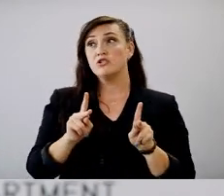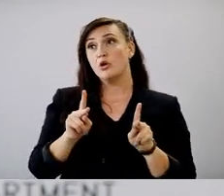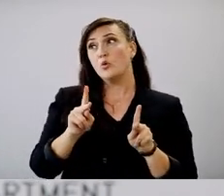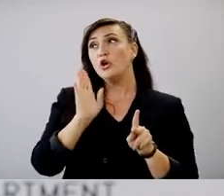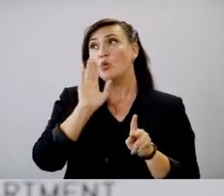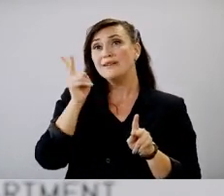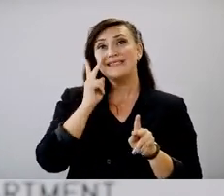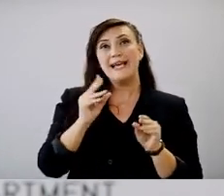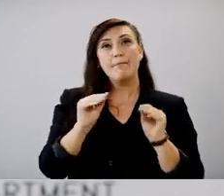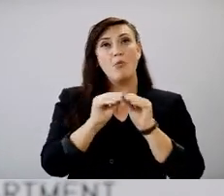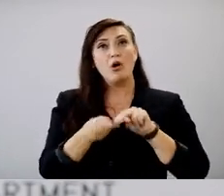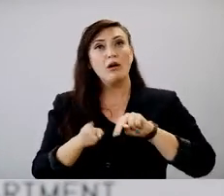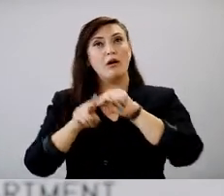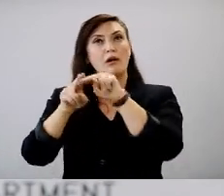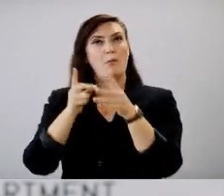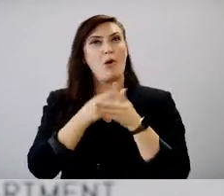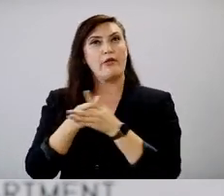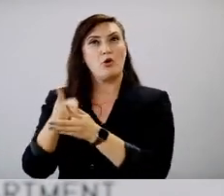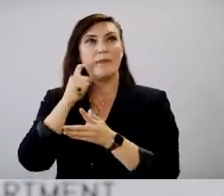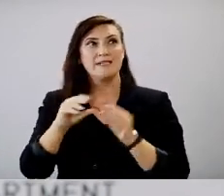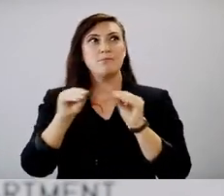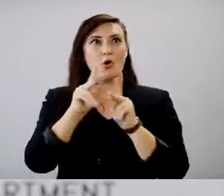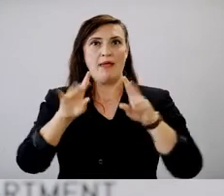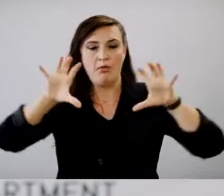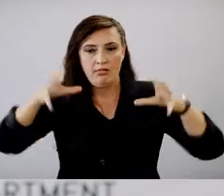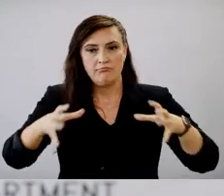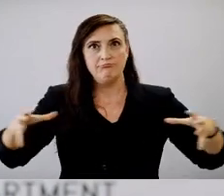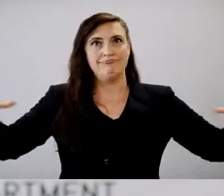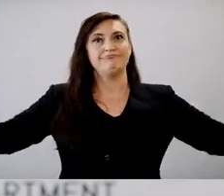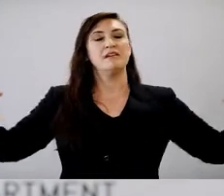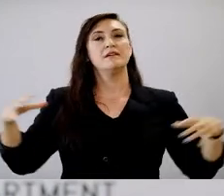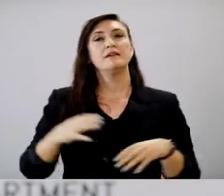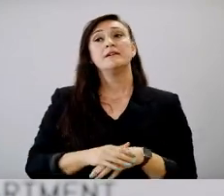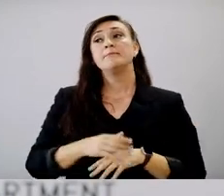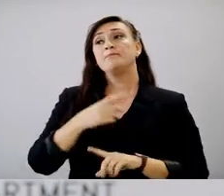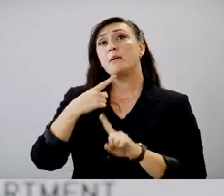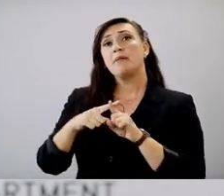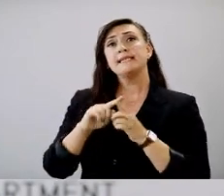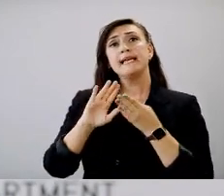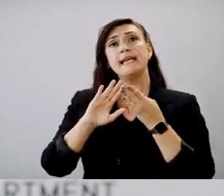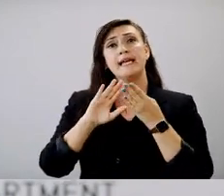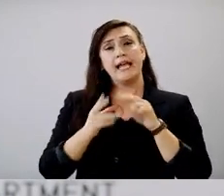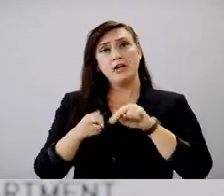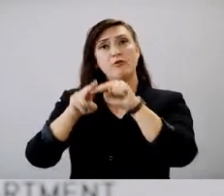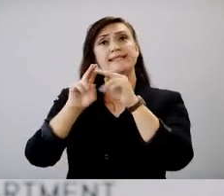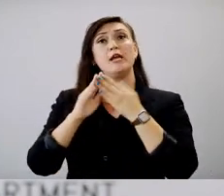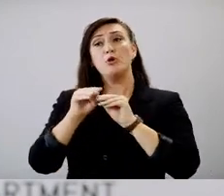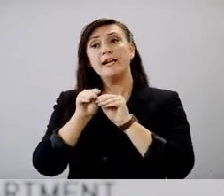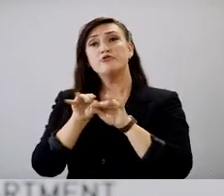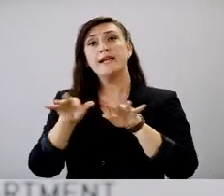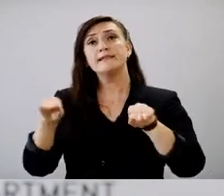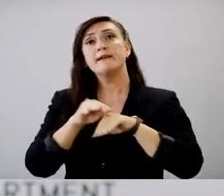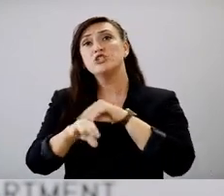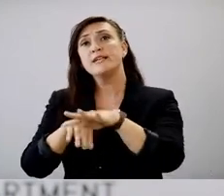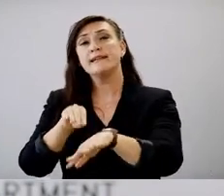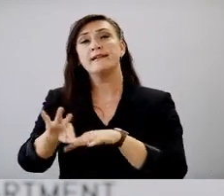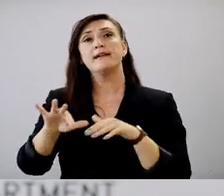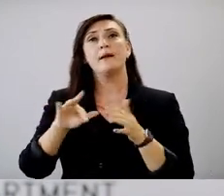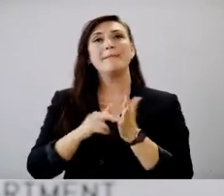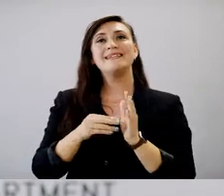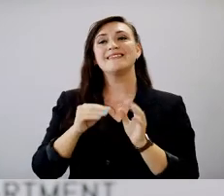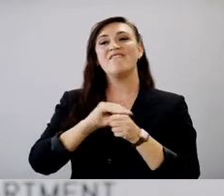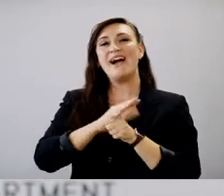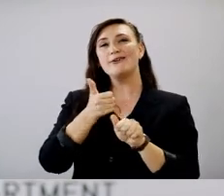are going to see higher numbers, increasing numbers or increasing community transmission, which is going to give the virus more